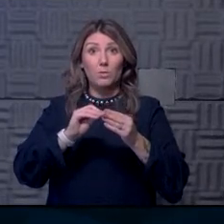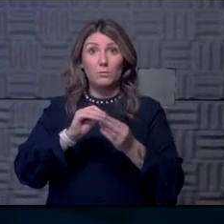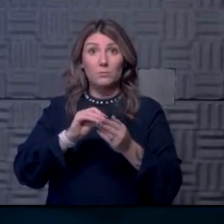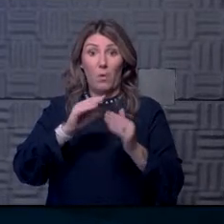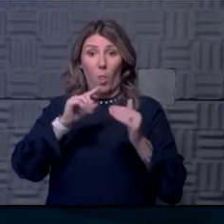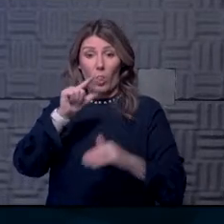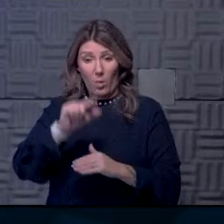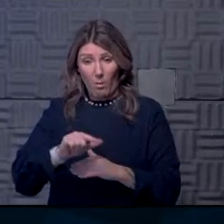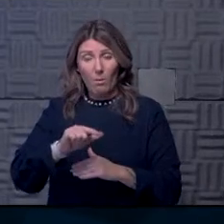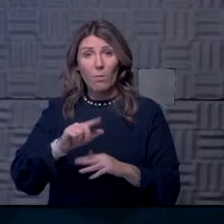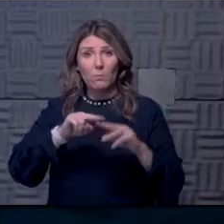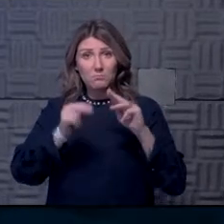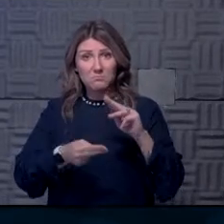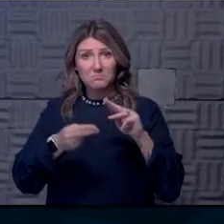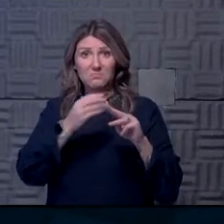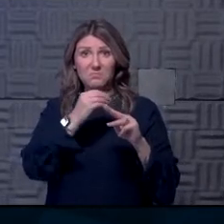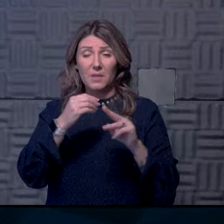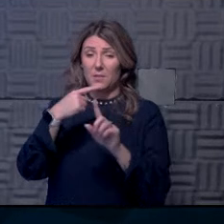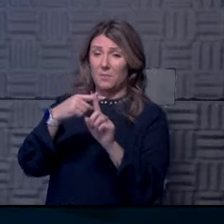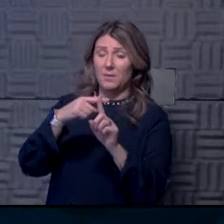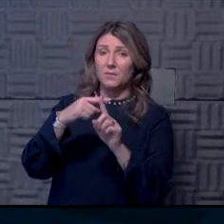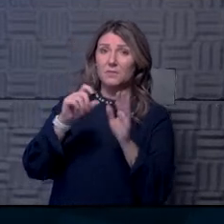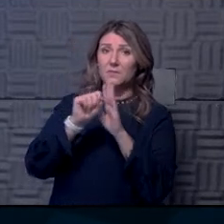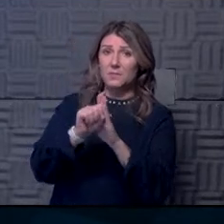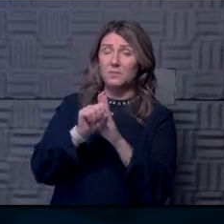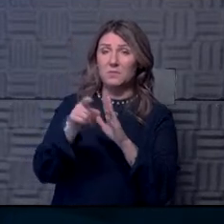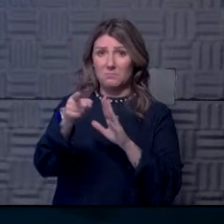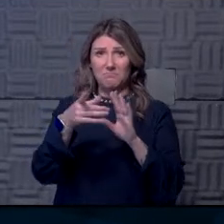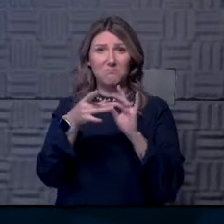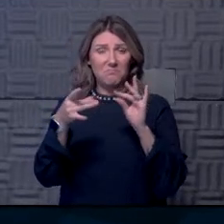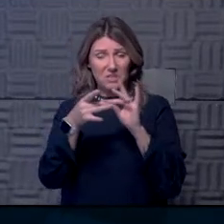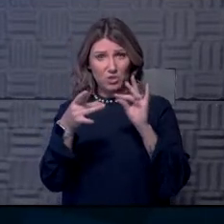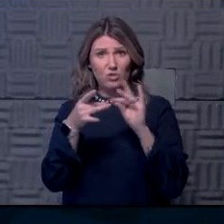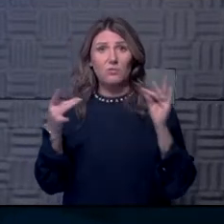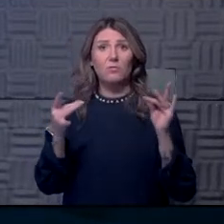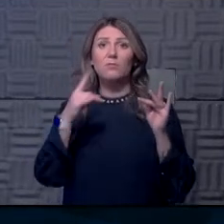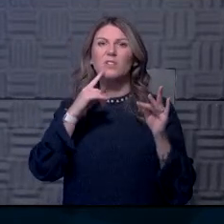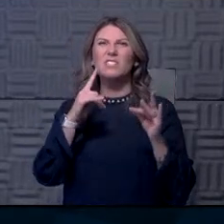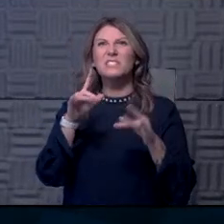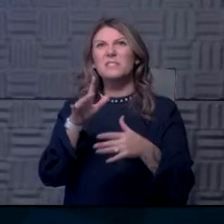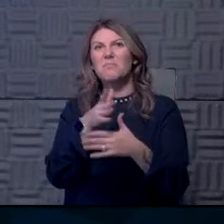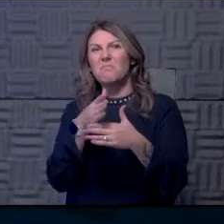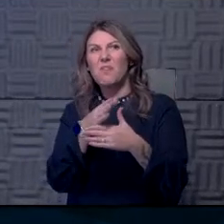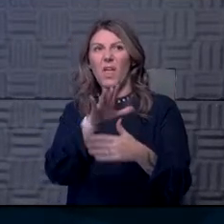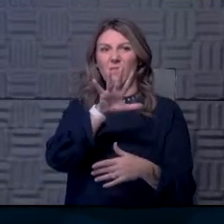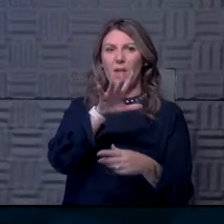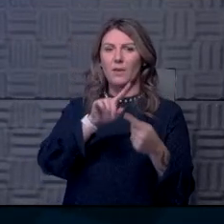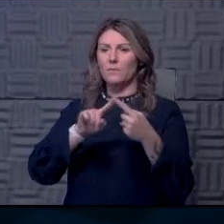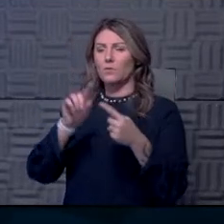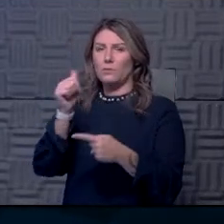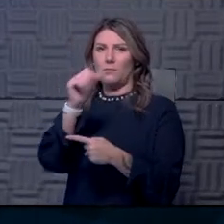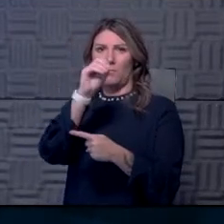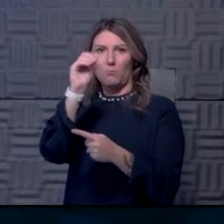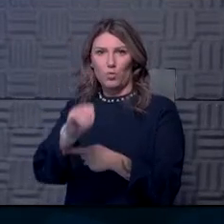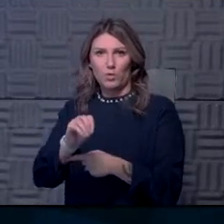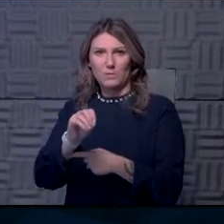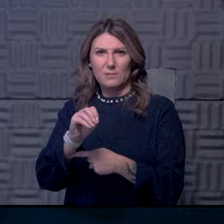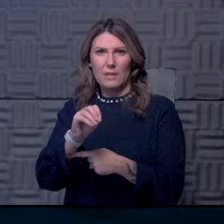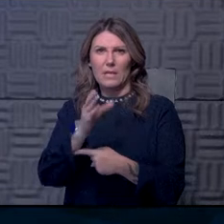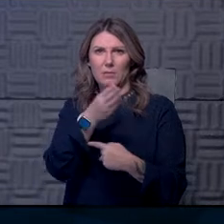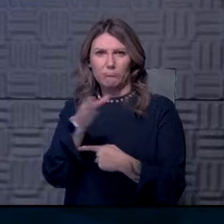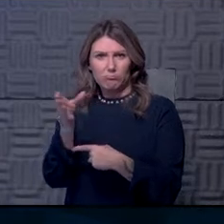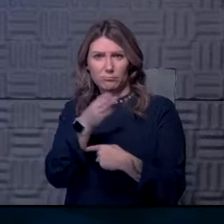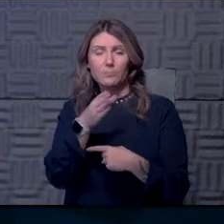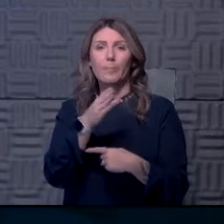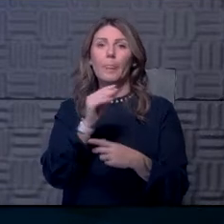positivity rate for symptomatic as well, as Dr. Gerard mentioned in that sort of five to 10% range. And, uh, you know, compared